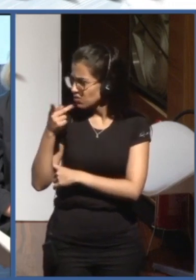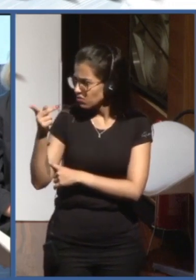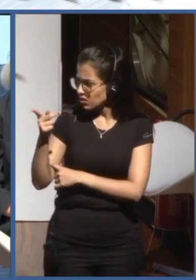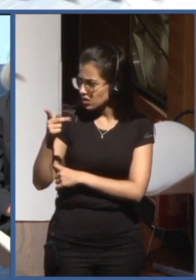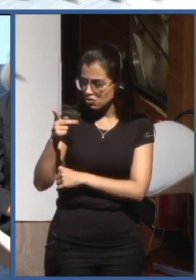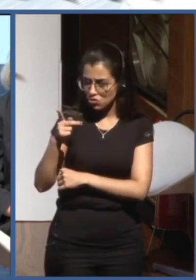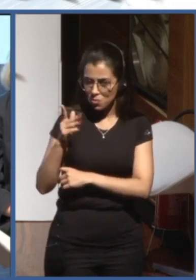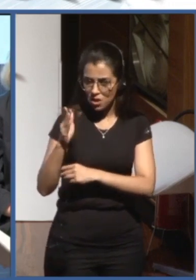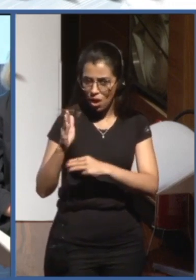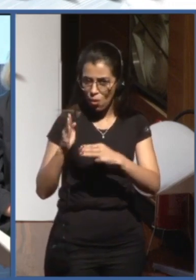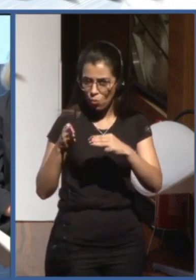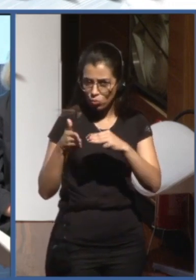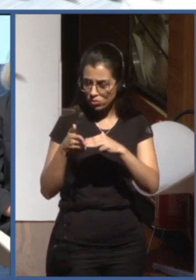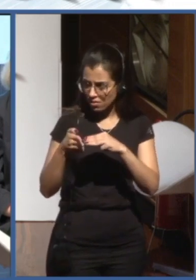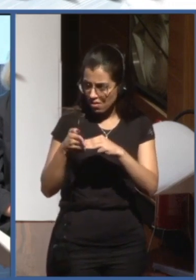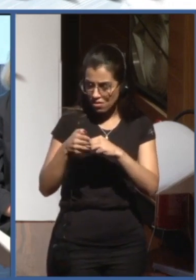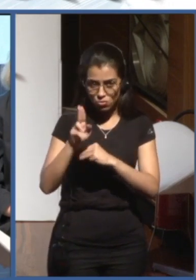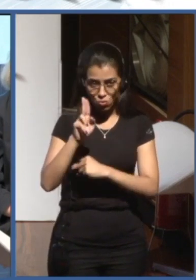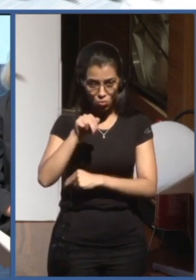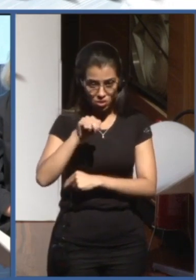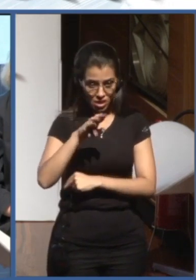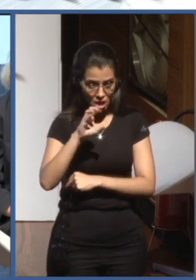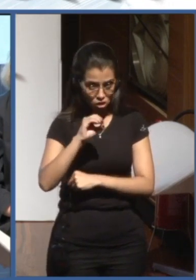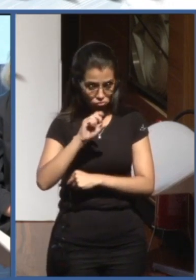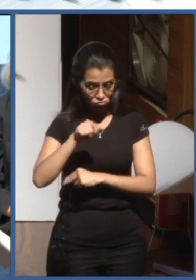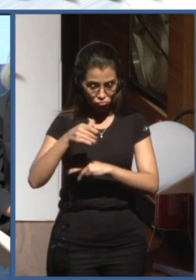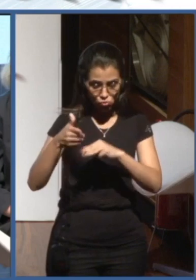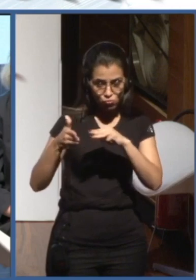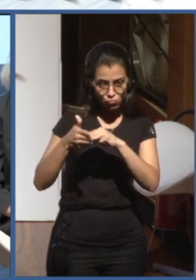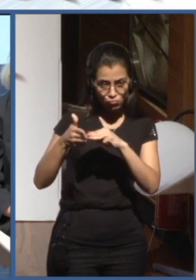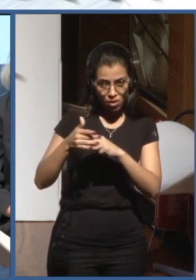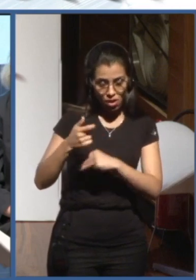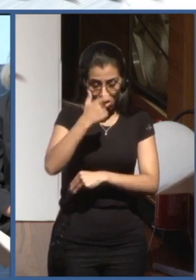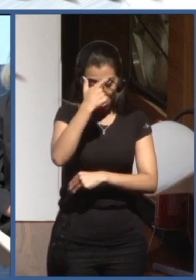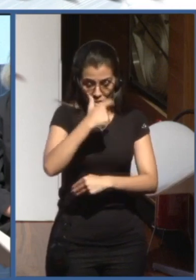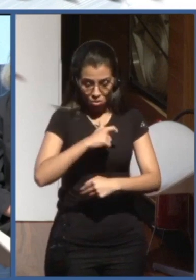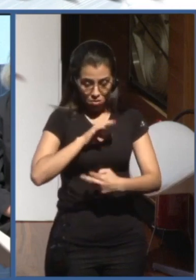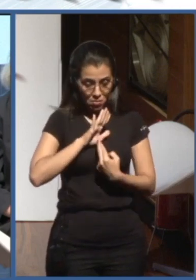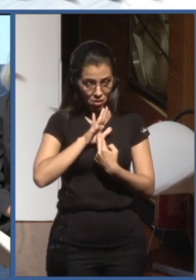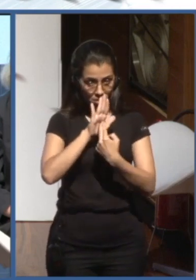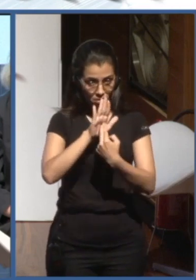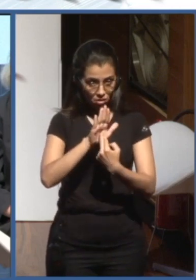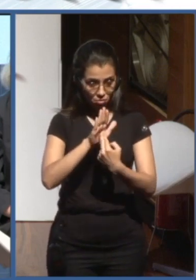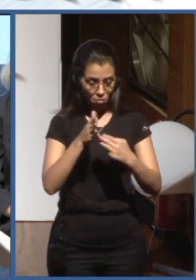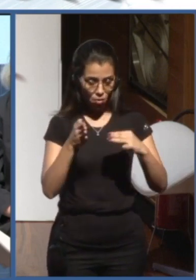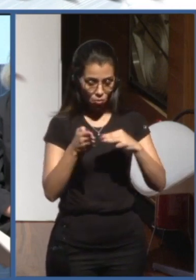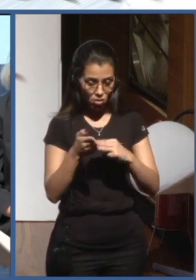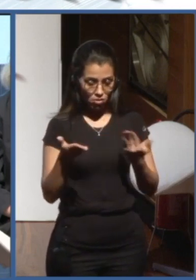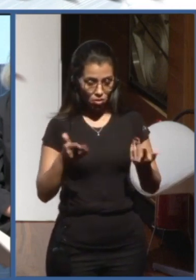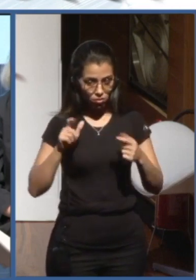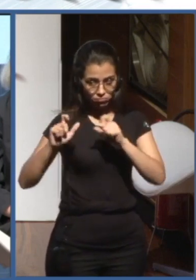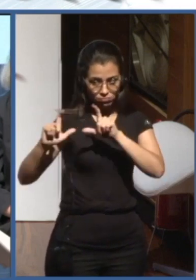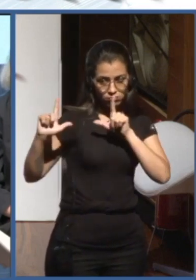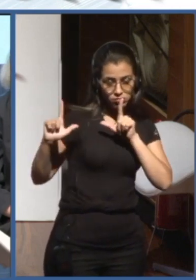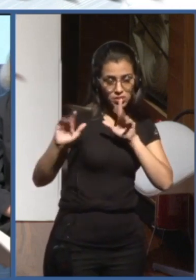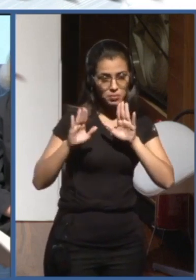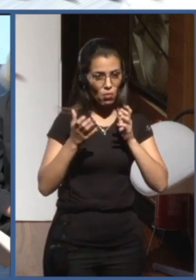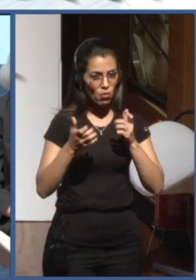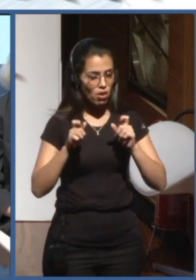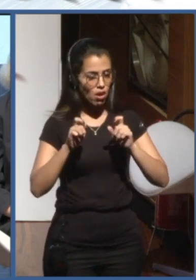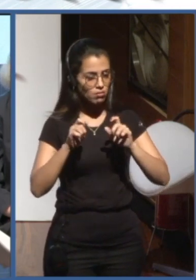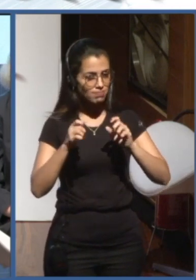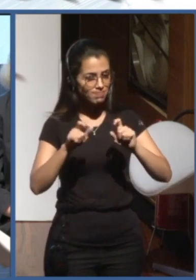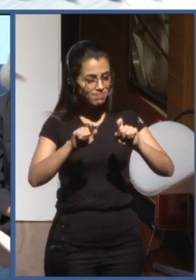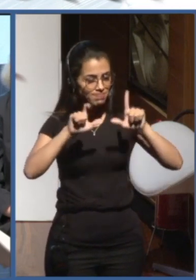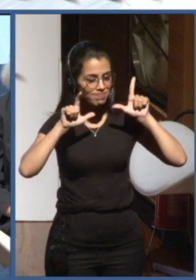I'm not representing UNESCO for this panel but I will highlight that the importance of what you mentioned about this information I already addressed it during my